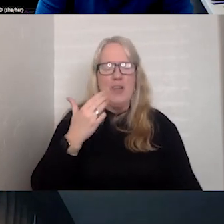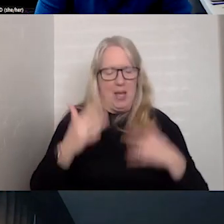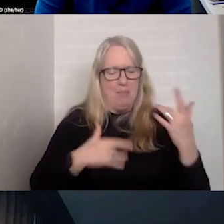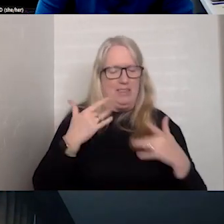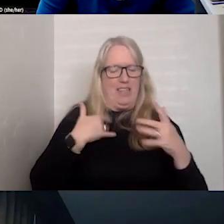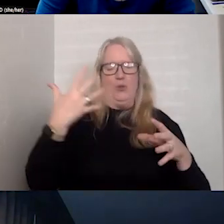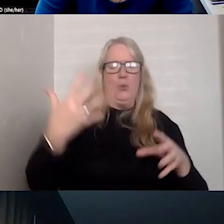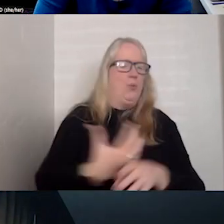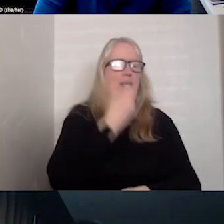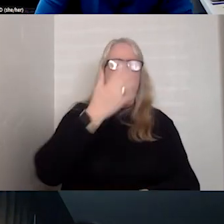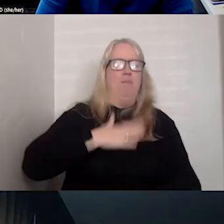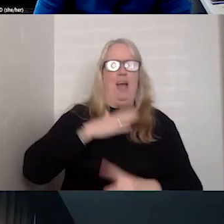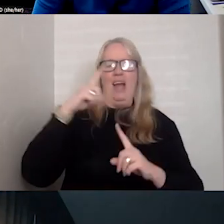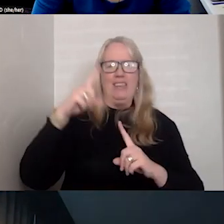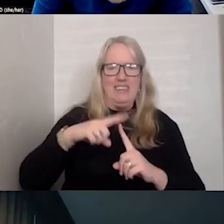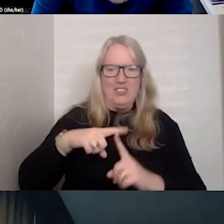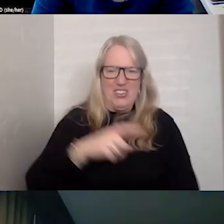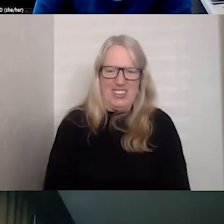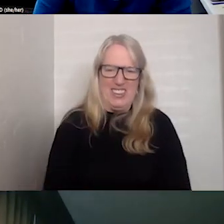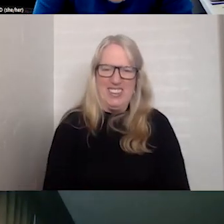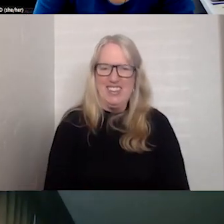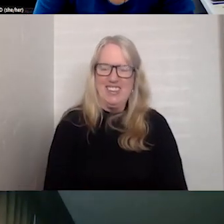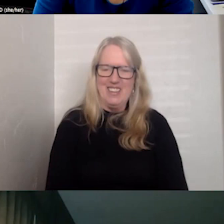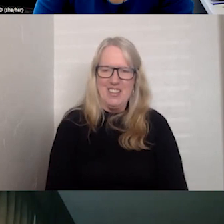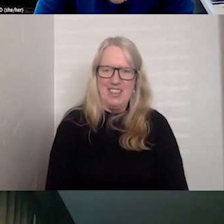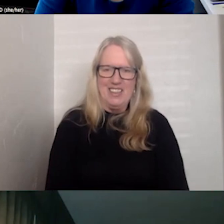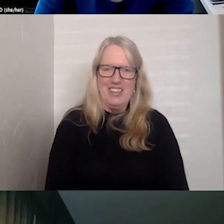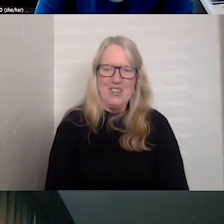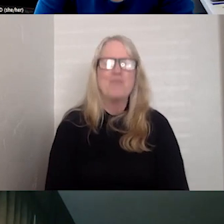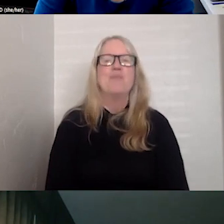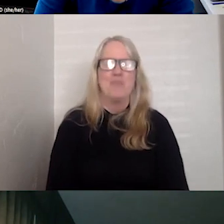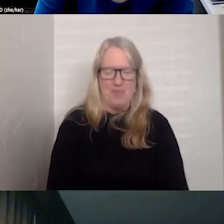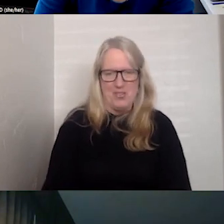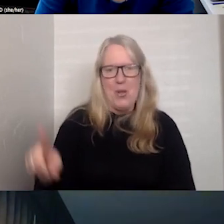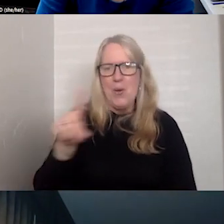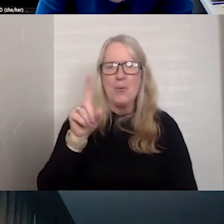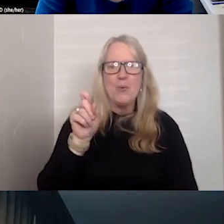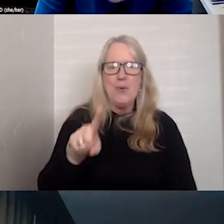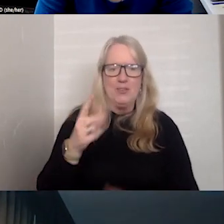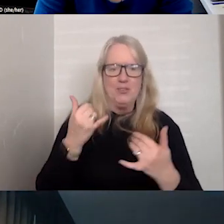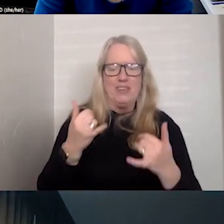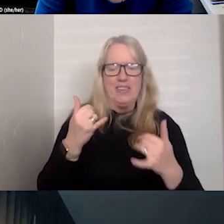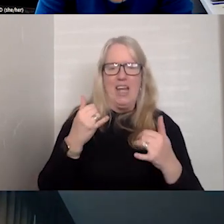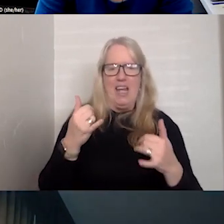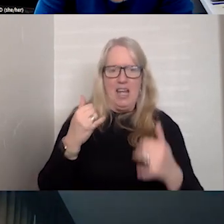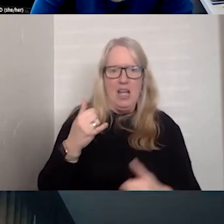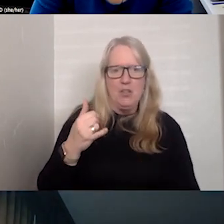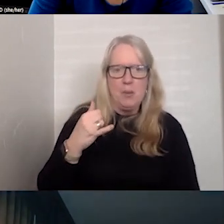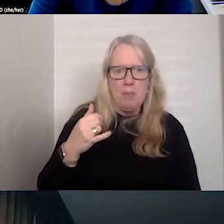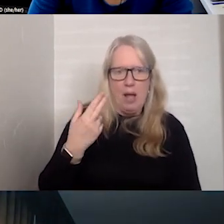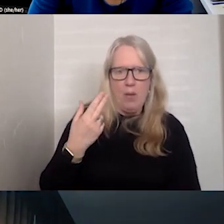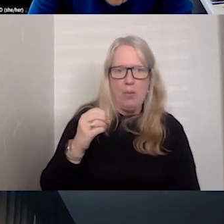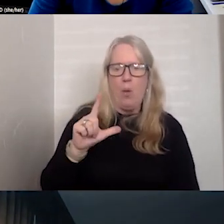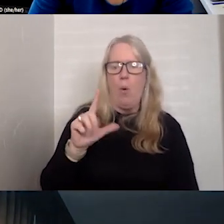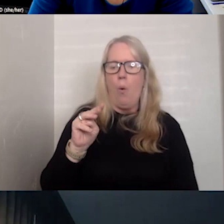win my t-shirt. So here's our question today. It's about the Holman Prize. In